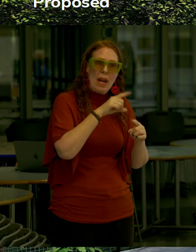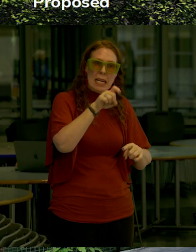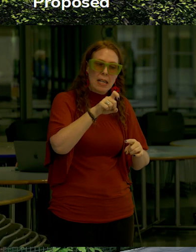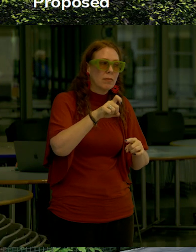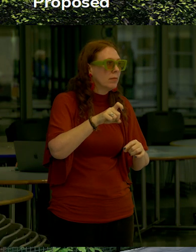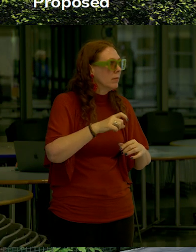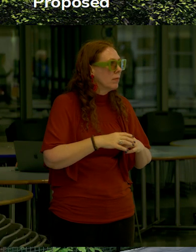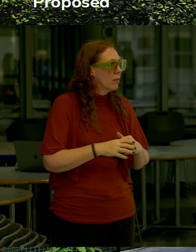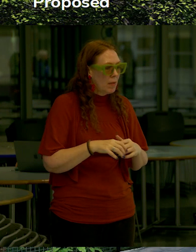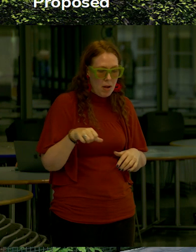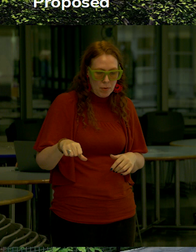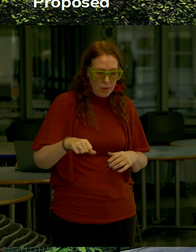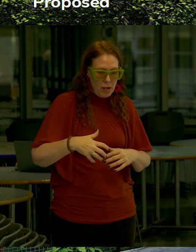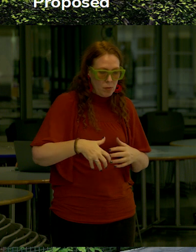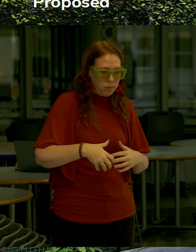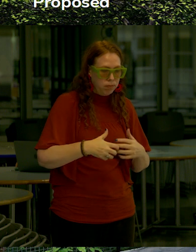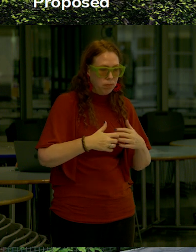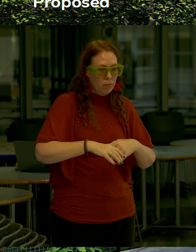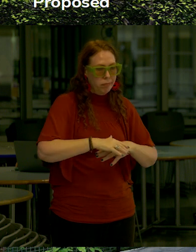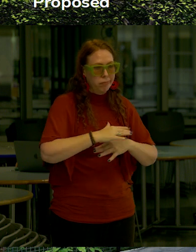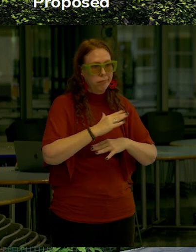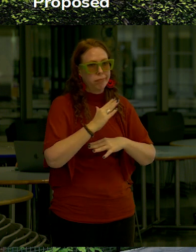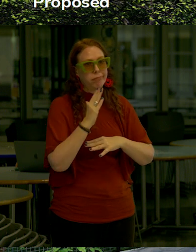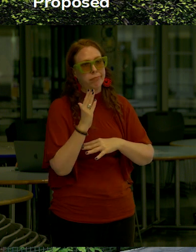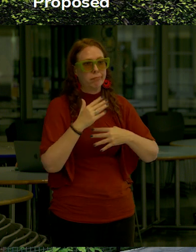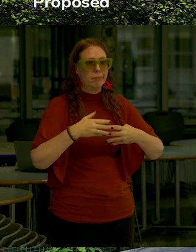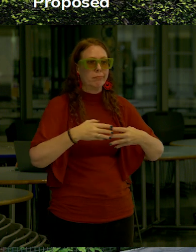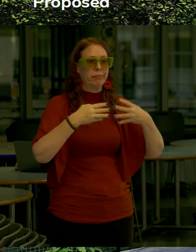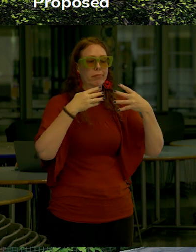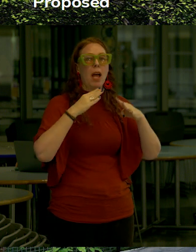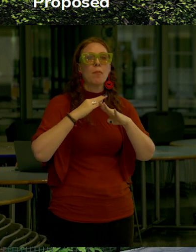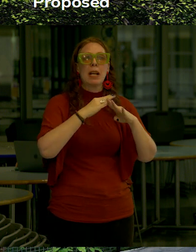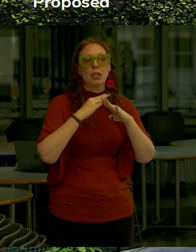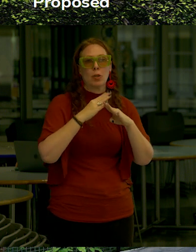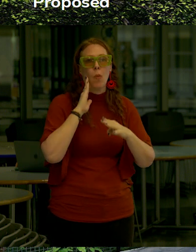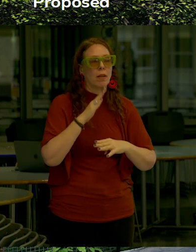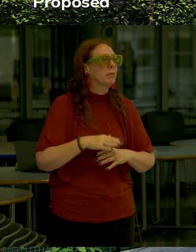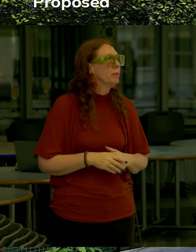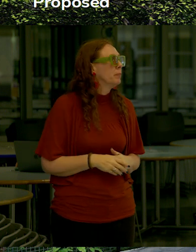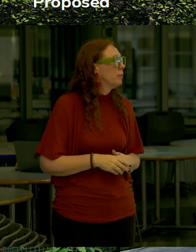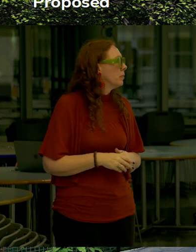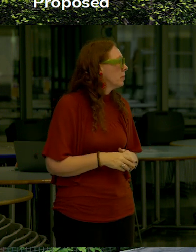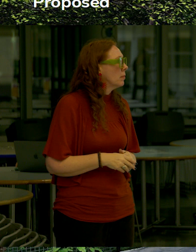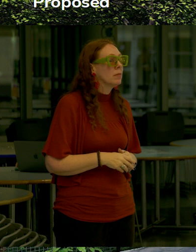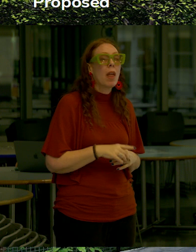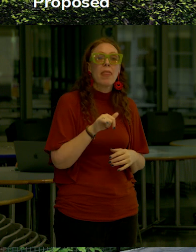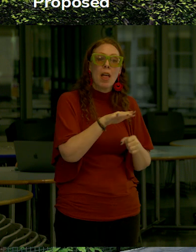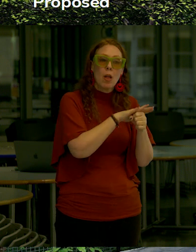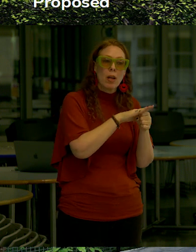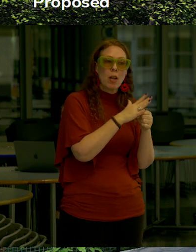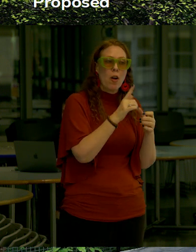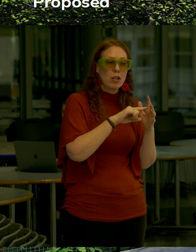we can you know press the mechanism and the thing will flip up and it will act as a protection what's also great about that location it's